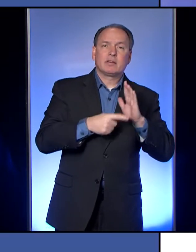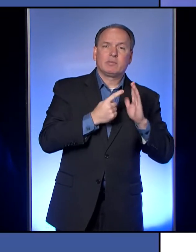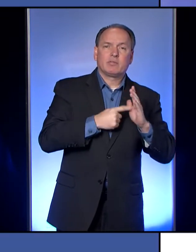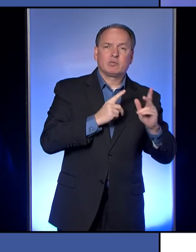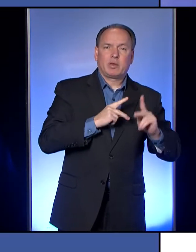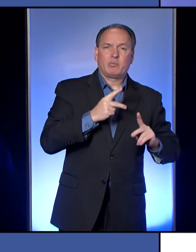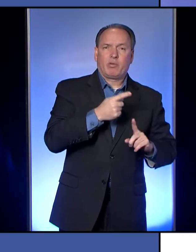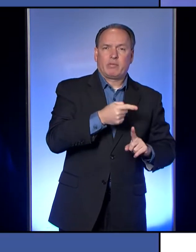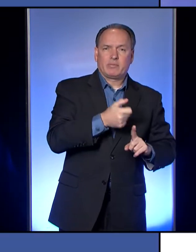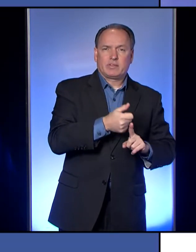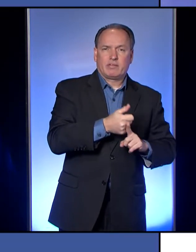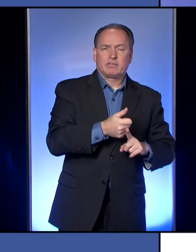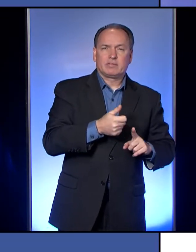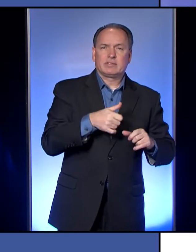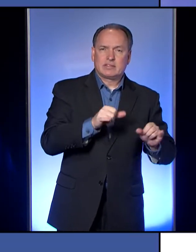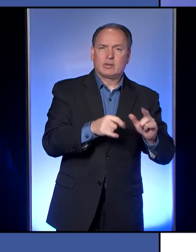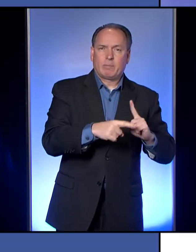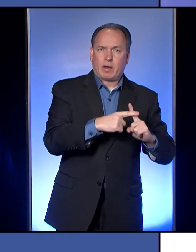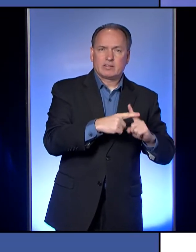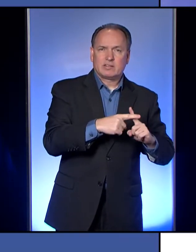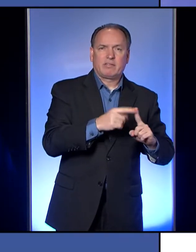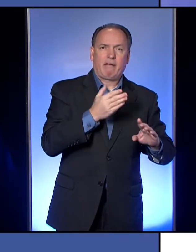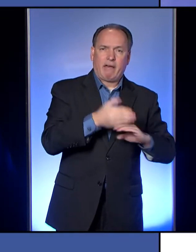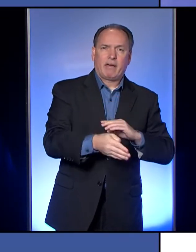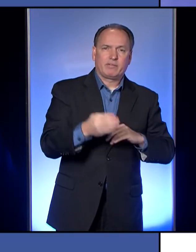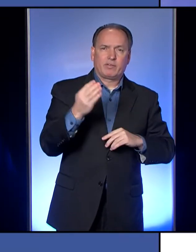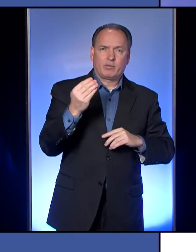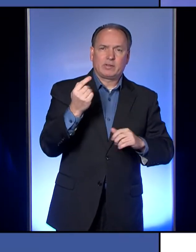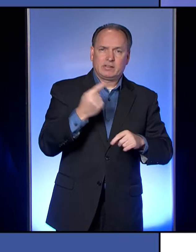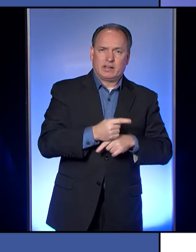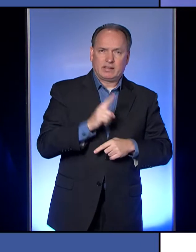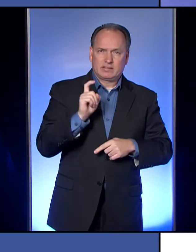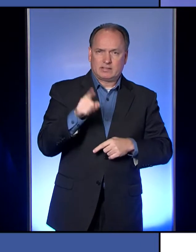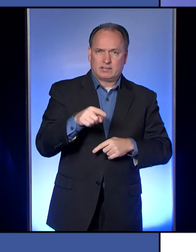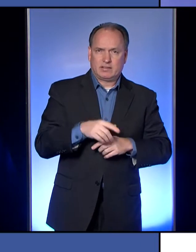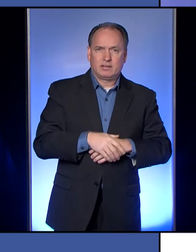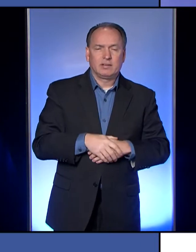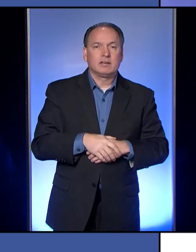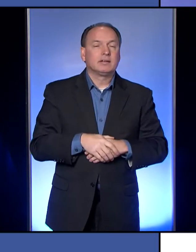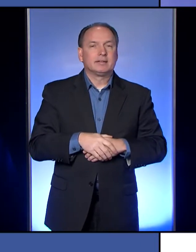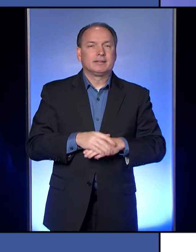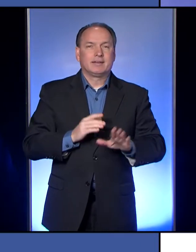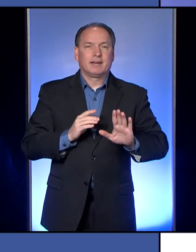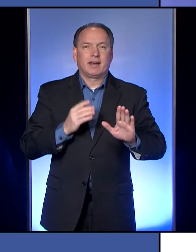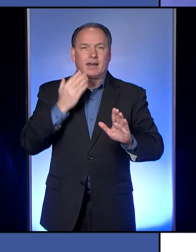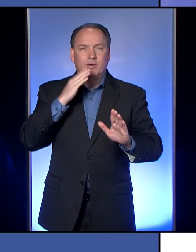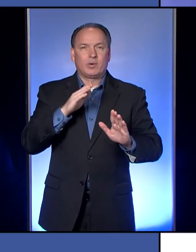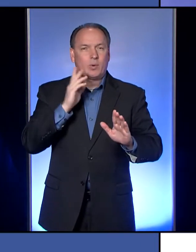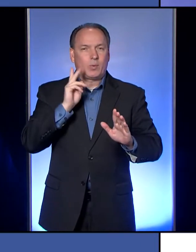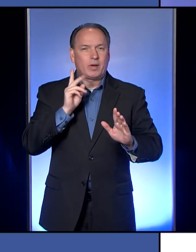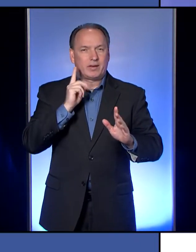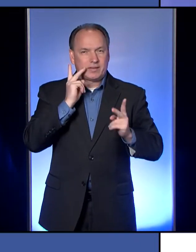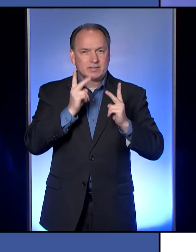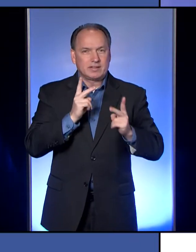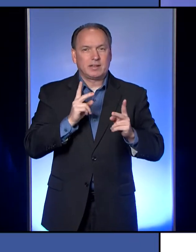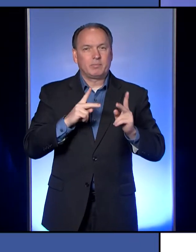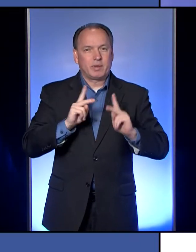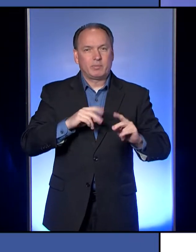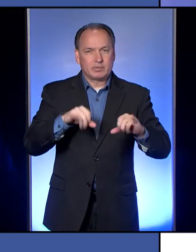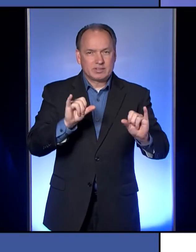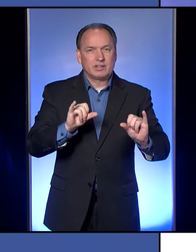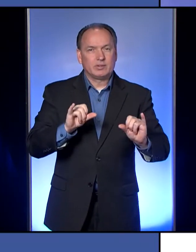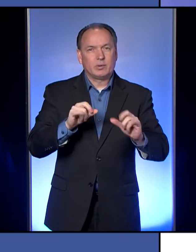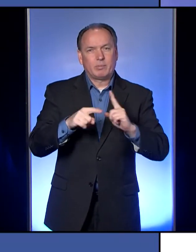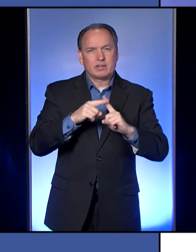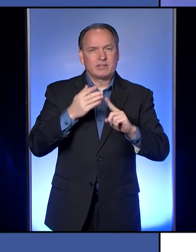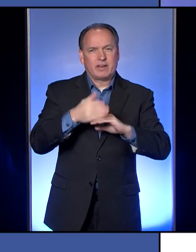still positive, even after two weeks? Well, I'm not sure where they're seeing that people are still positive after two